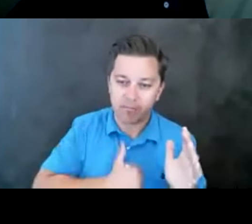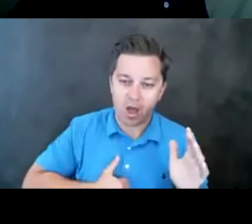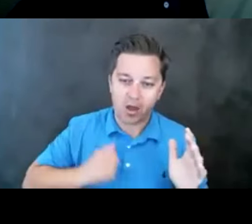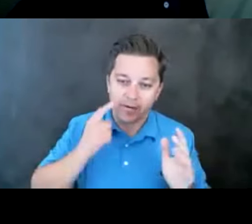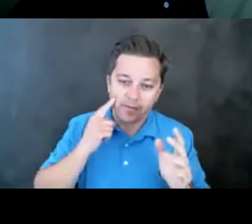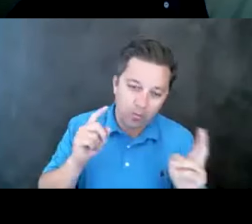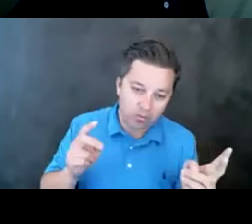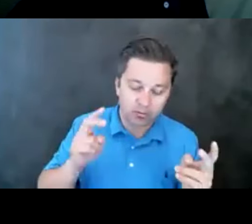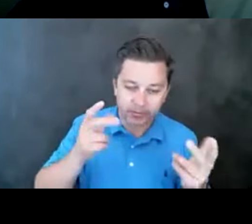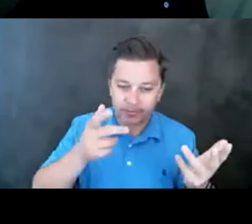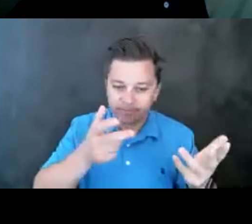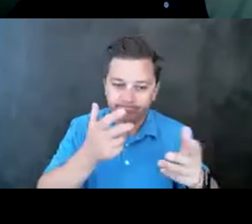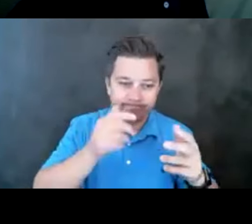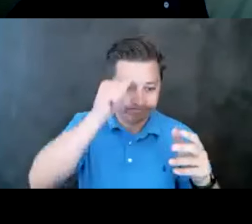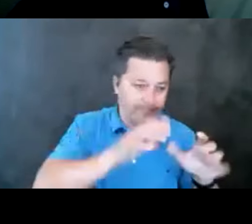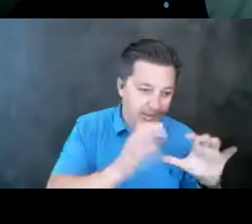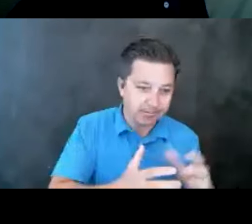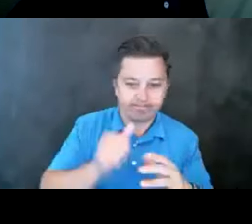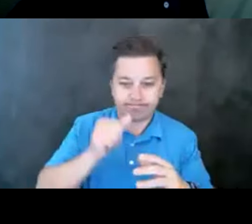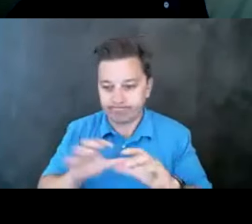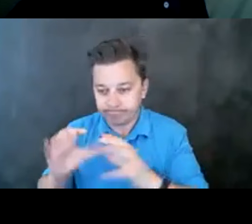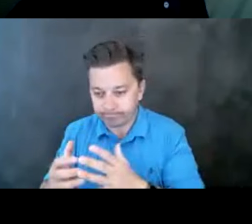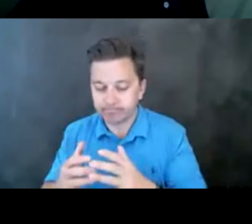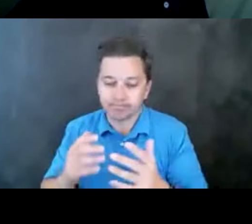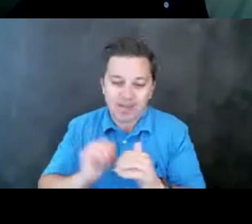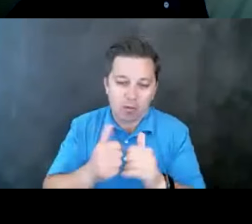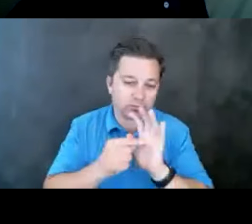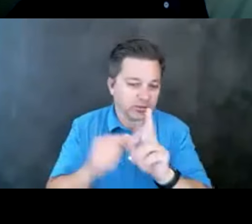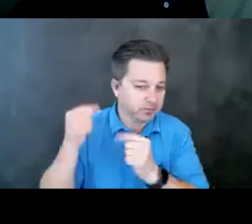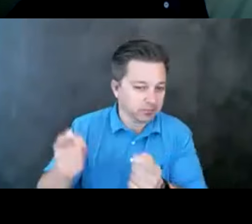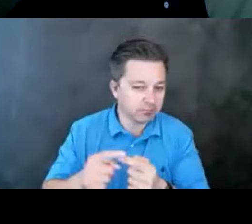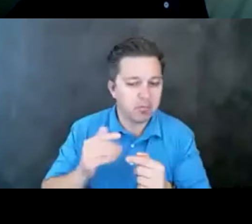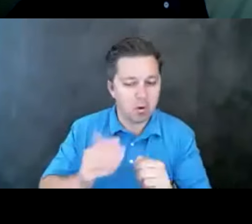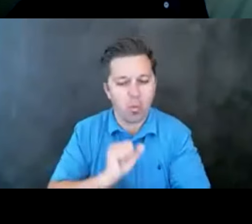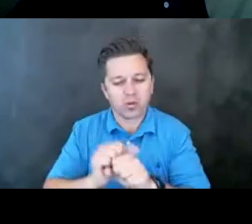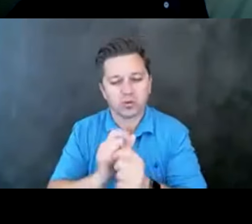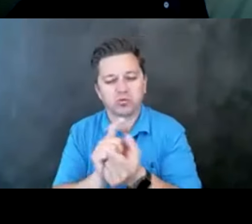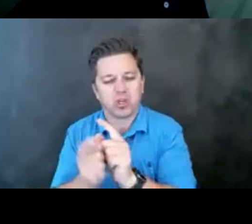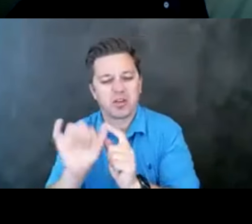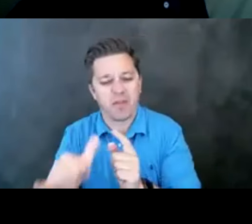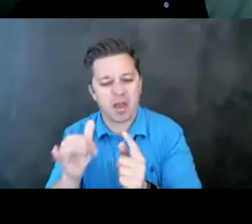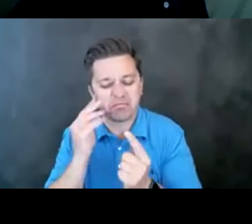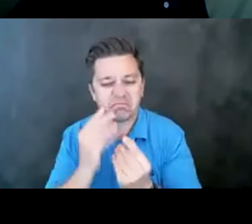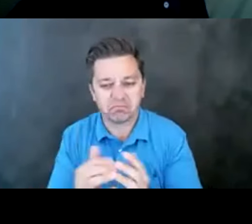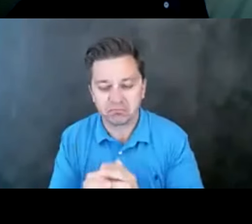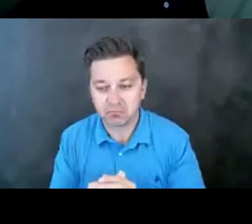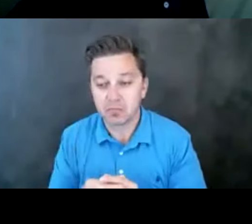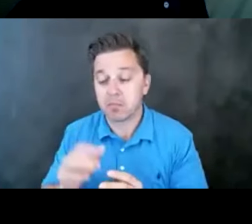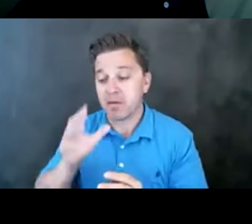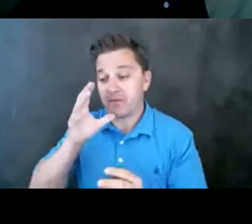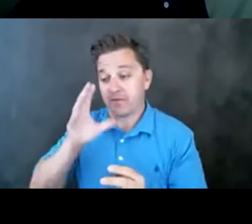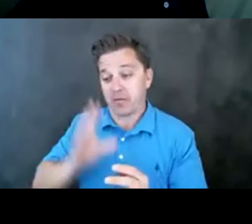but as you know, that's how it's presented and we're working to change that, is that females actually attempt suicide